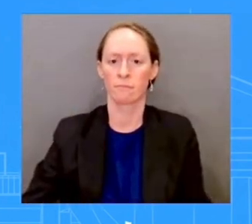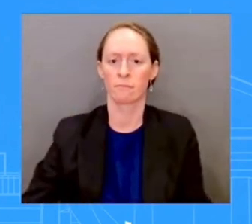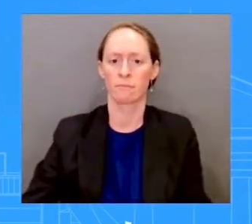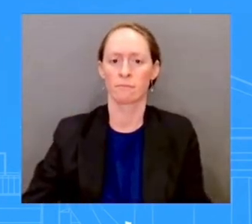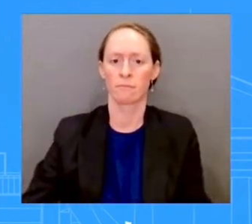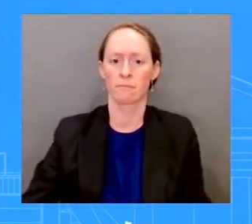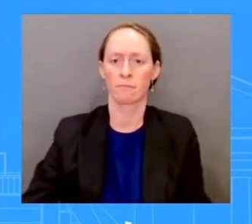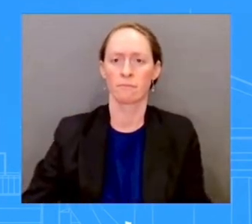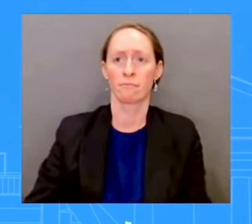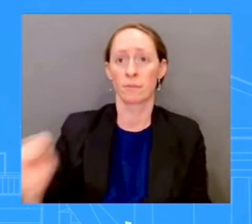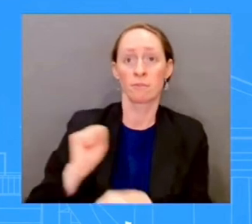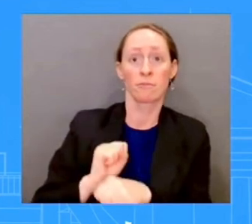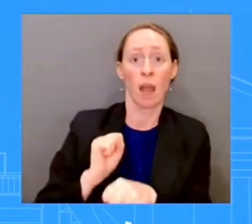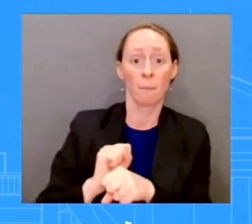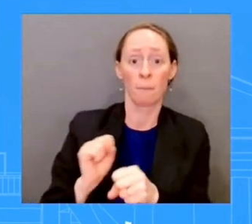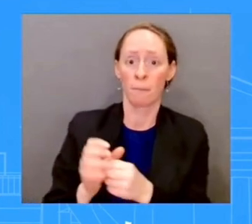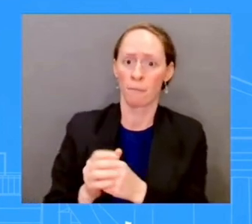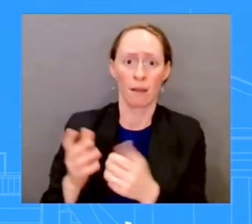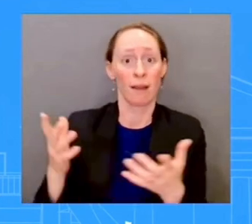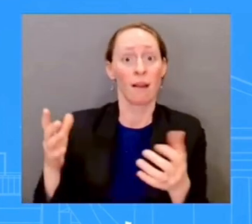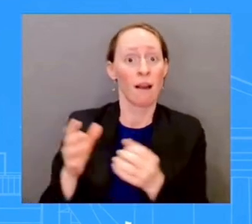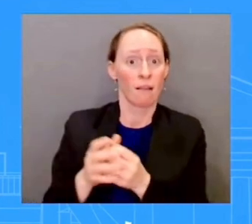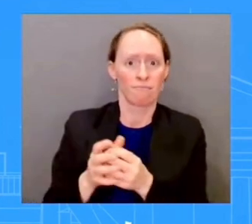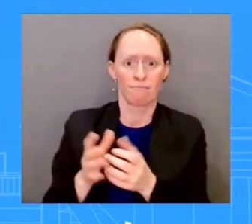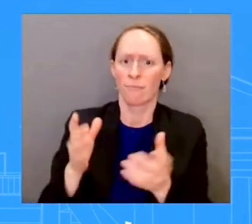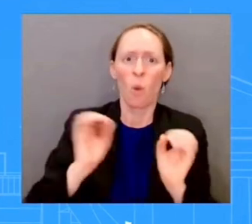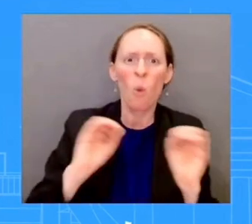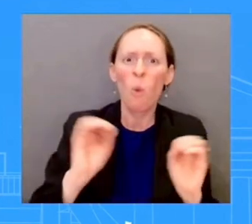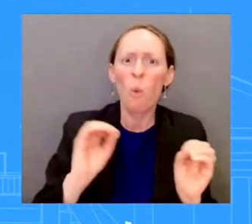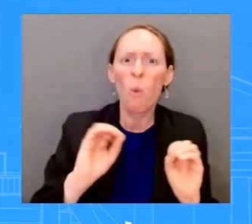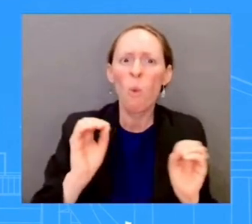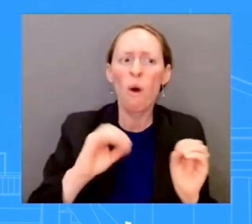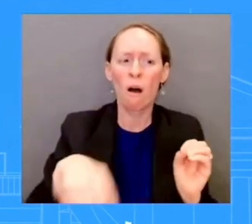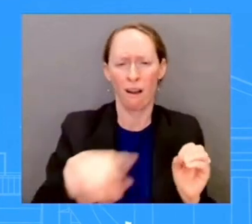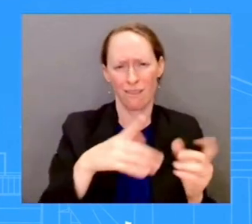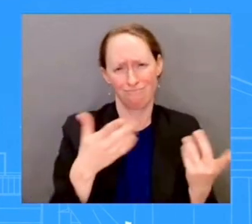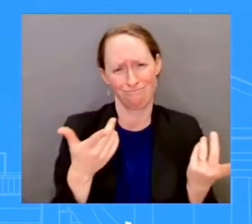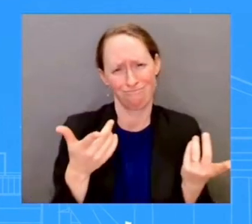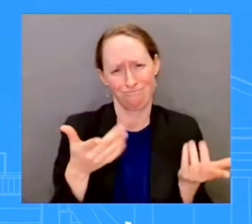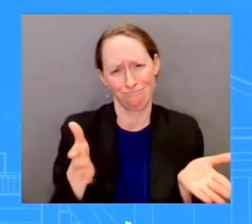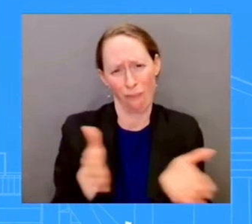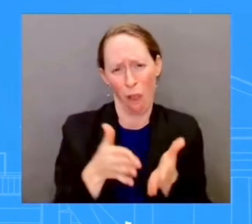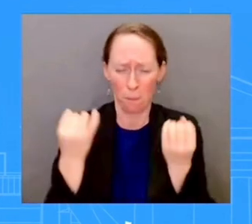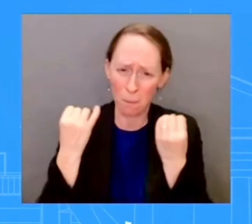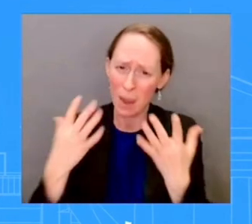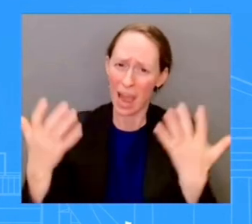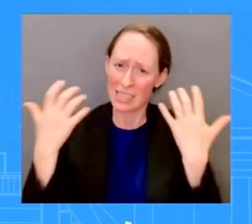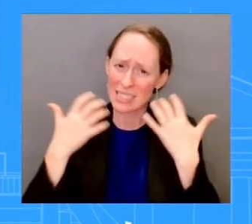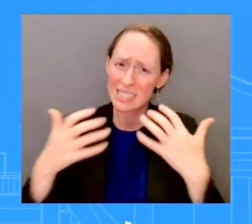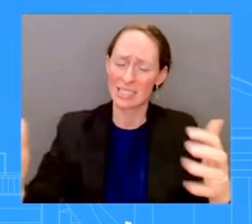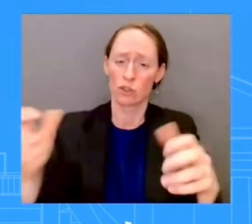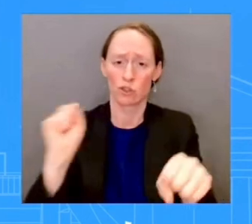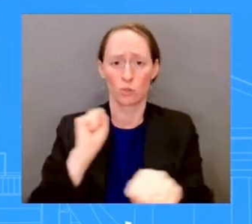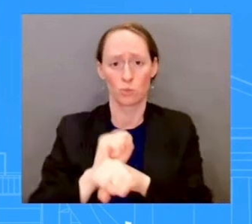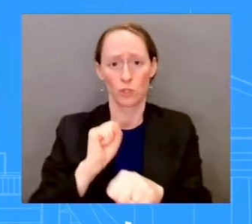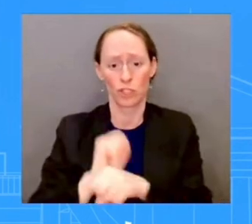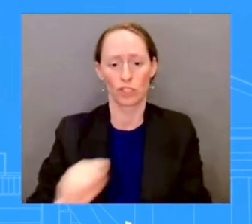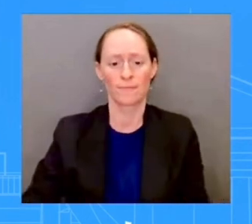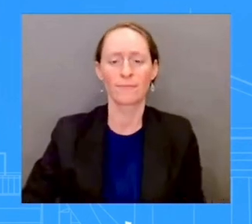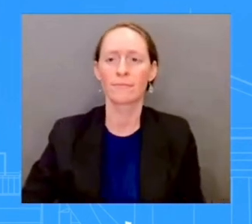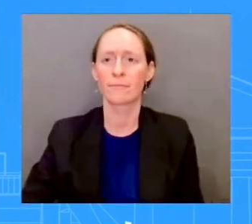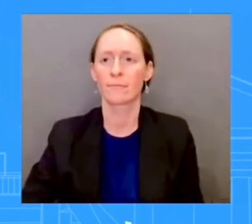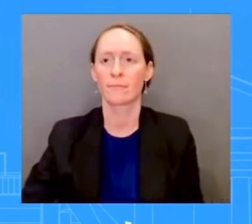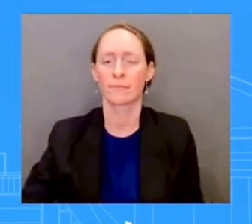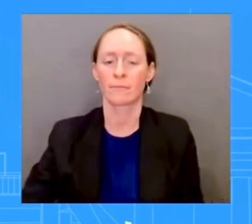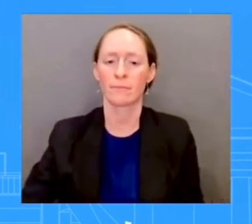in 50 years. With that, William, it's good to see you. It's been a while. Thanks. I have two questions. On